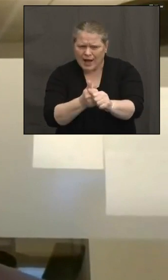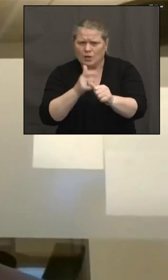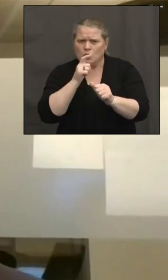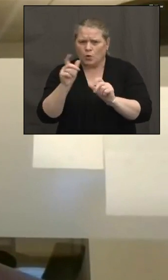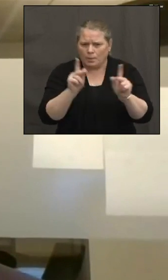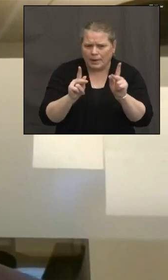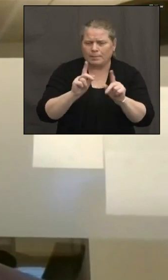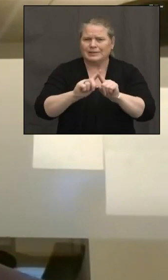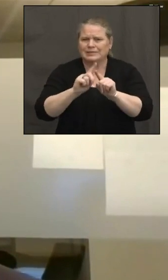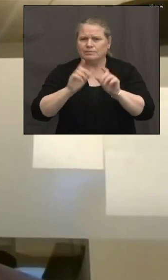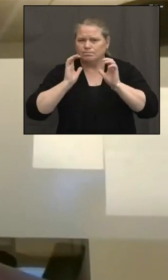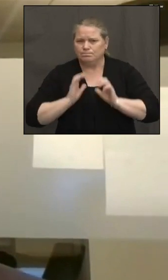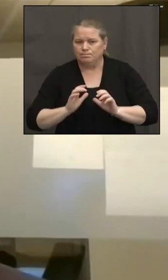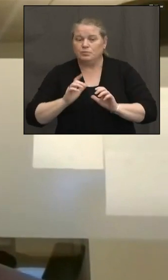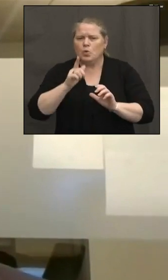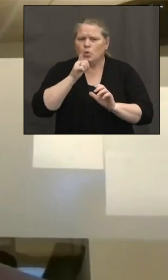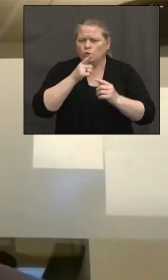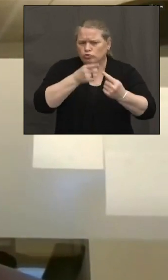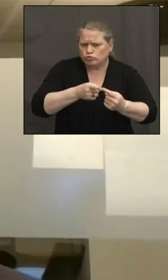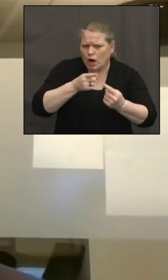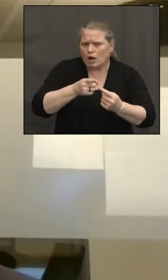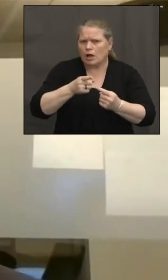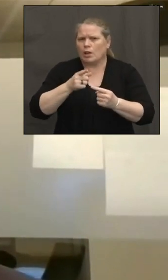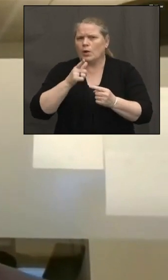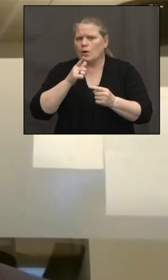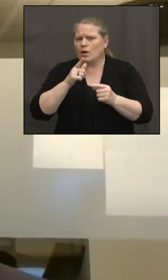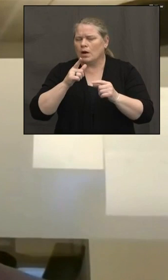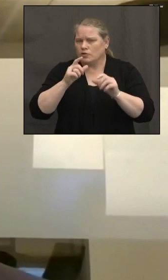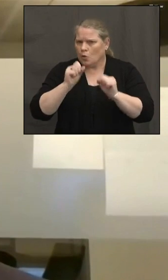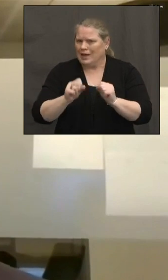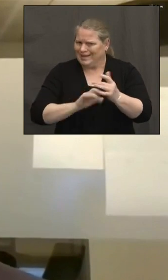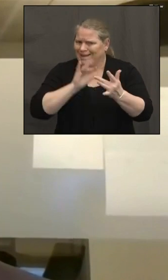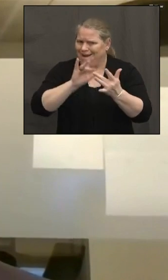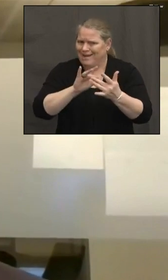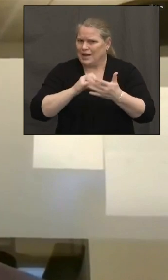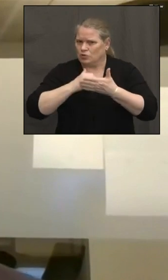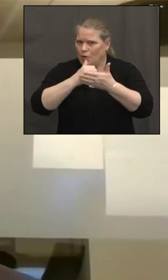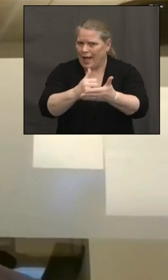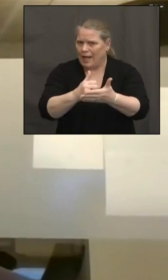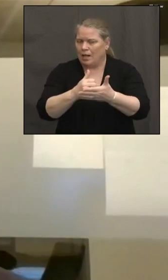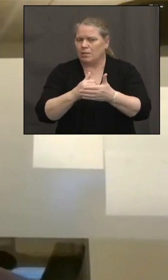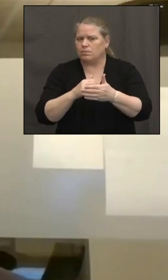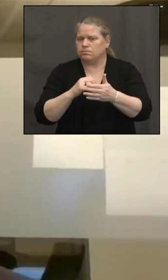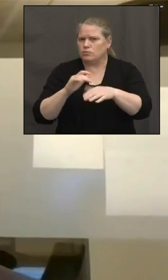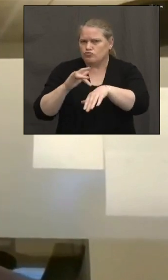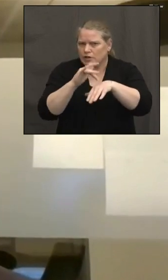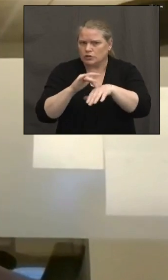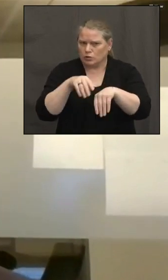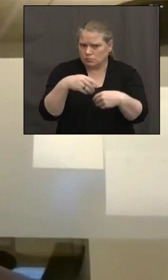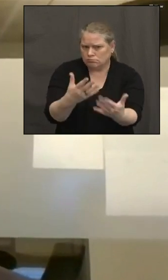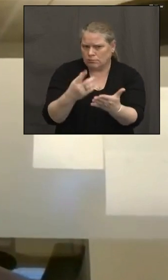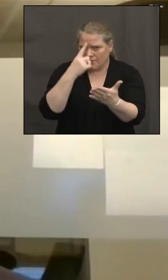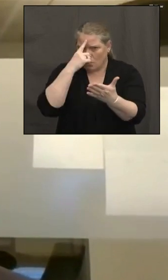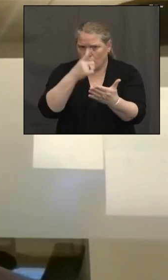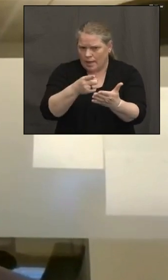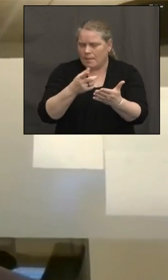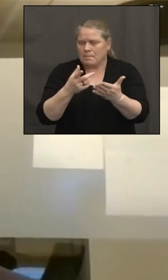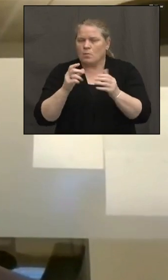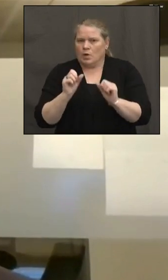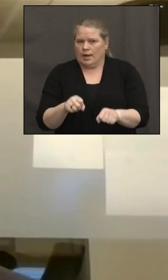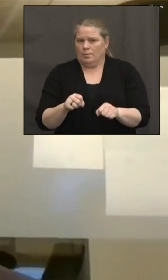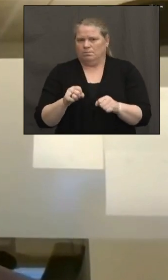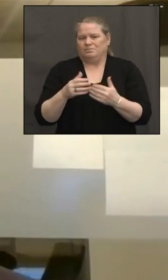who's having trouble, and the ability to help them deal with and get any resources they need to help with any problem